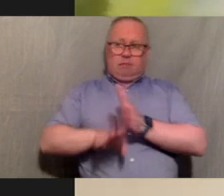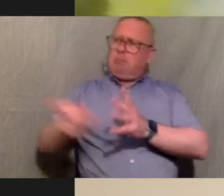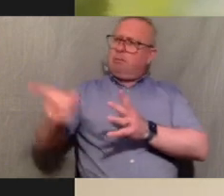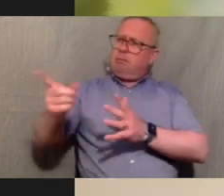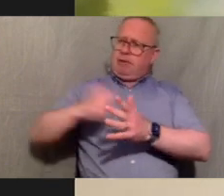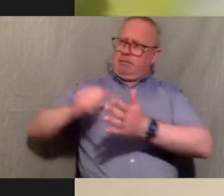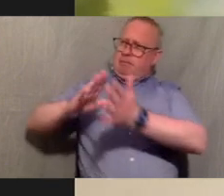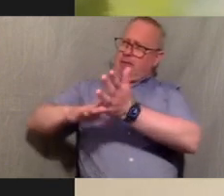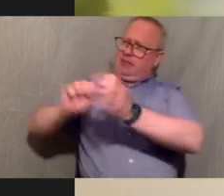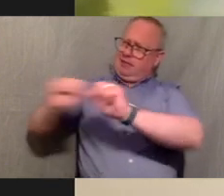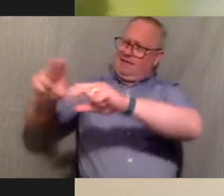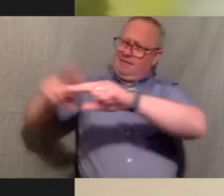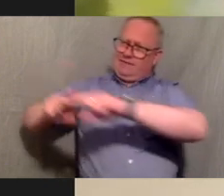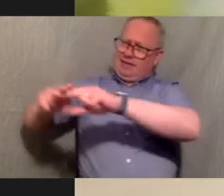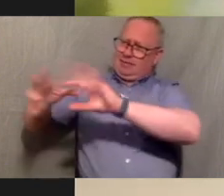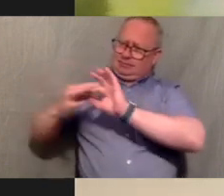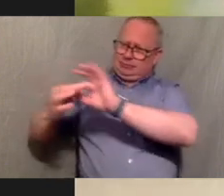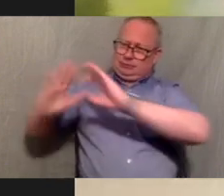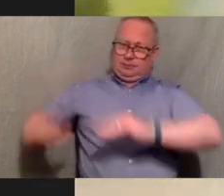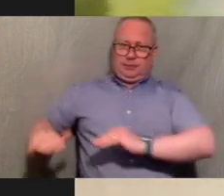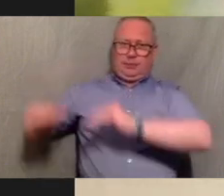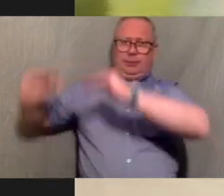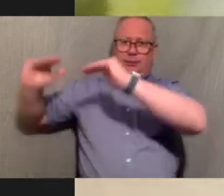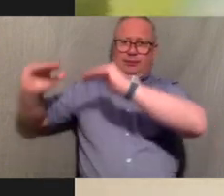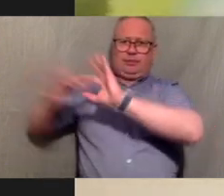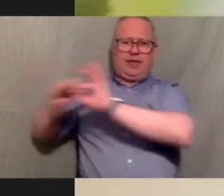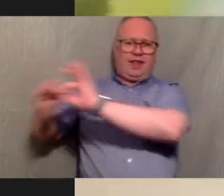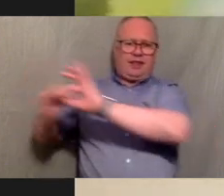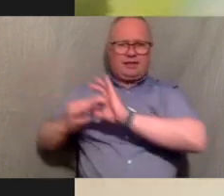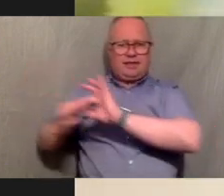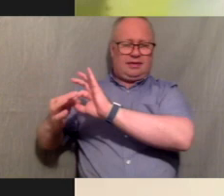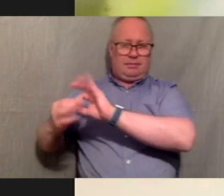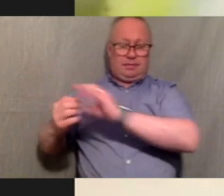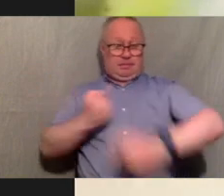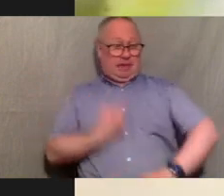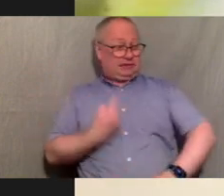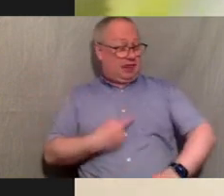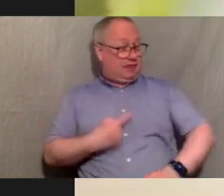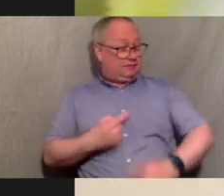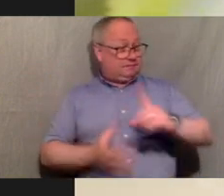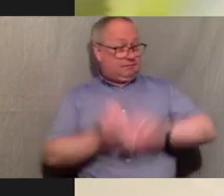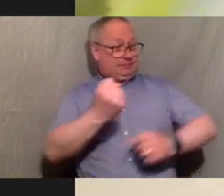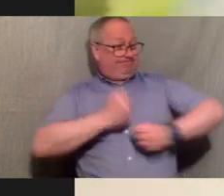we all grew up together and then take that there for me and then you draw there there you go